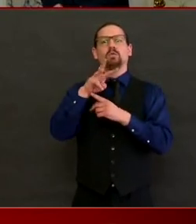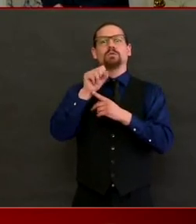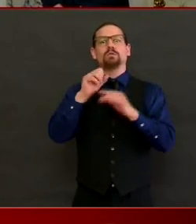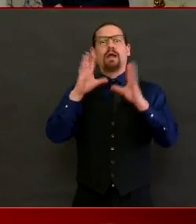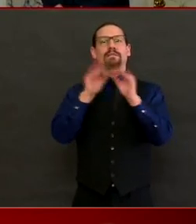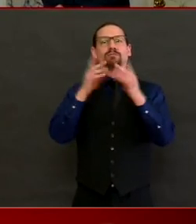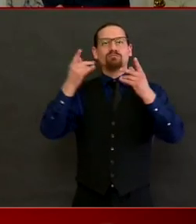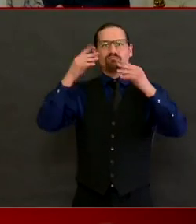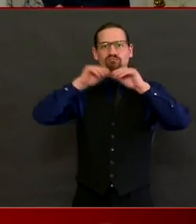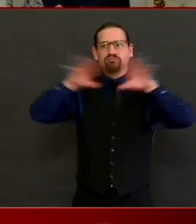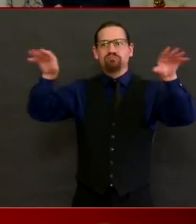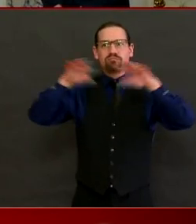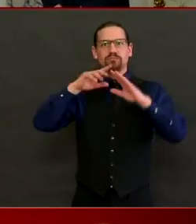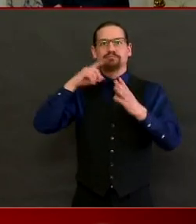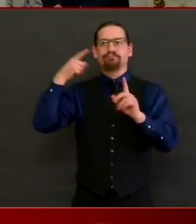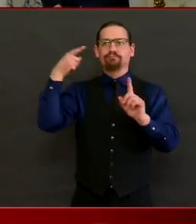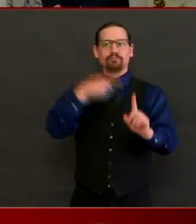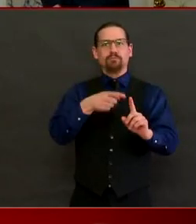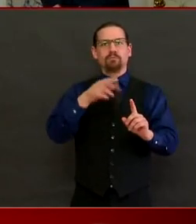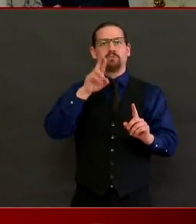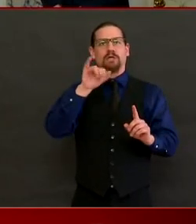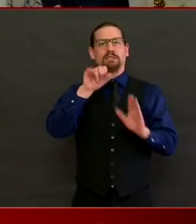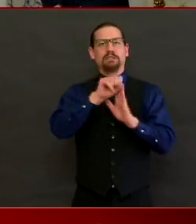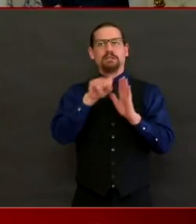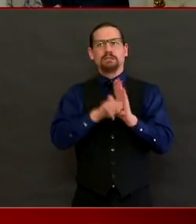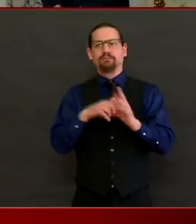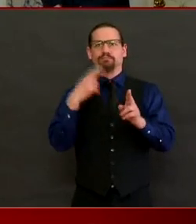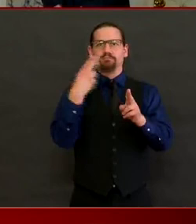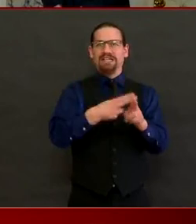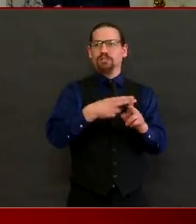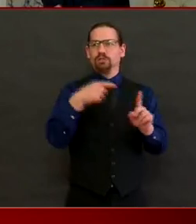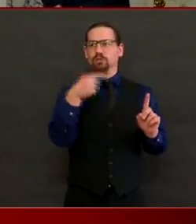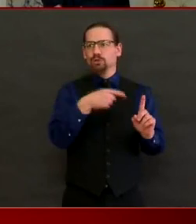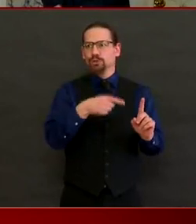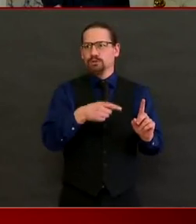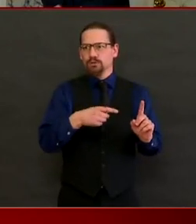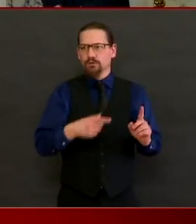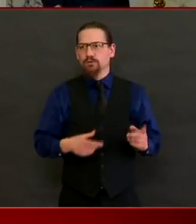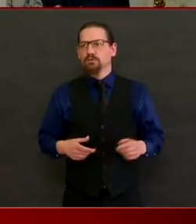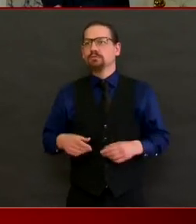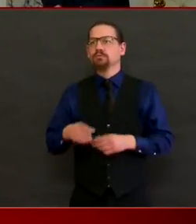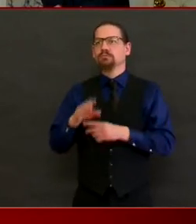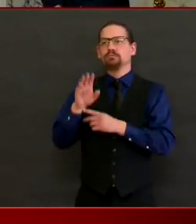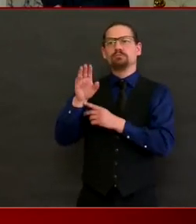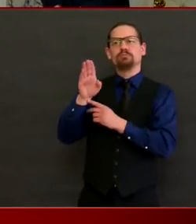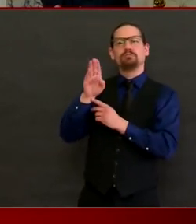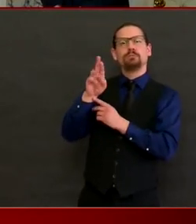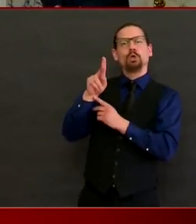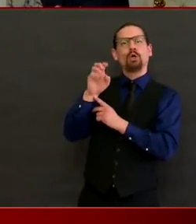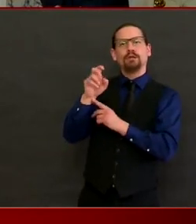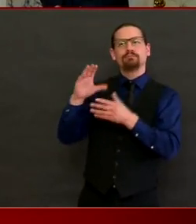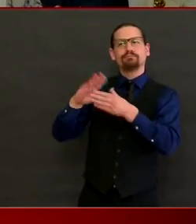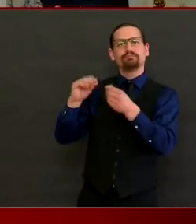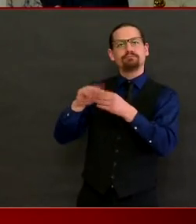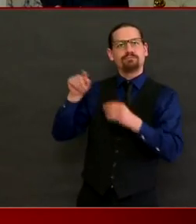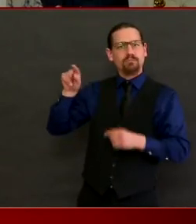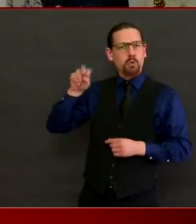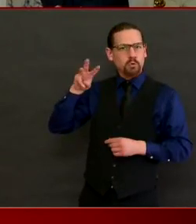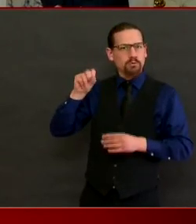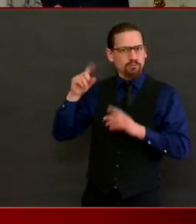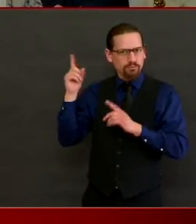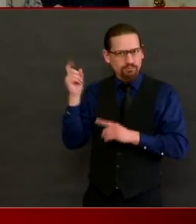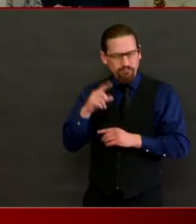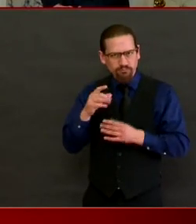How did we come to Dr. Burke's level of concern? Well, I really credit the governor on this. It's a